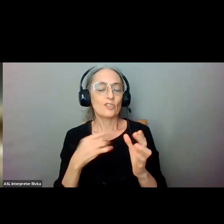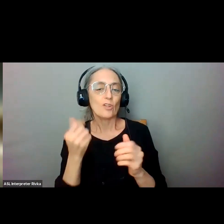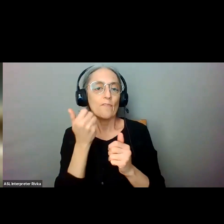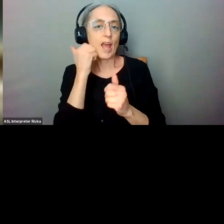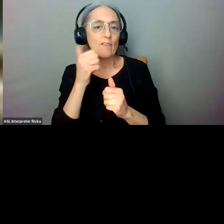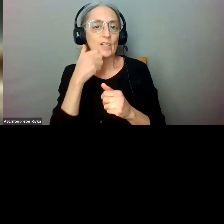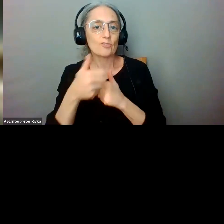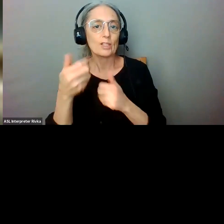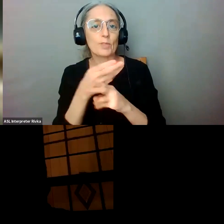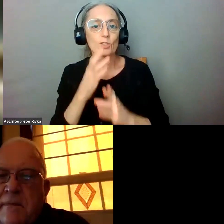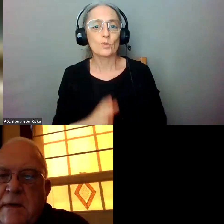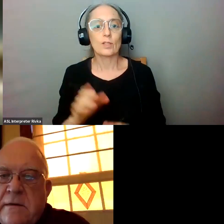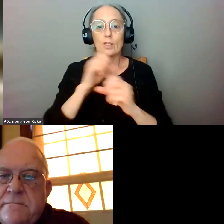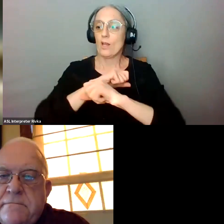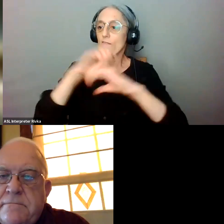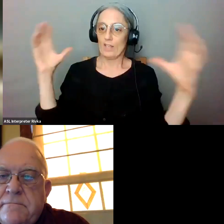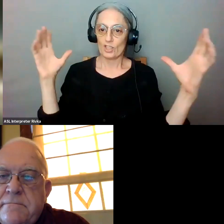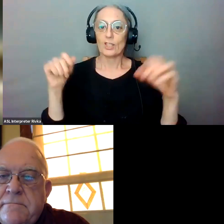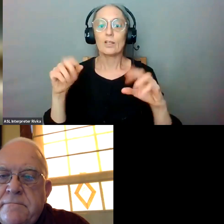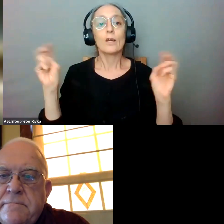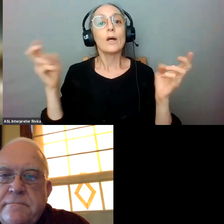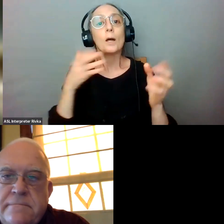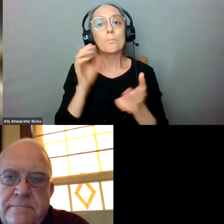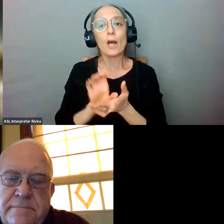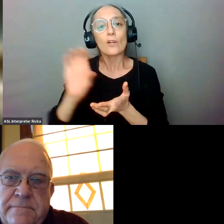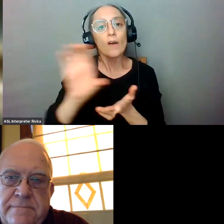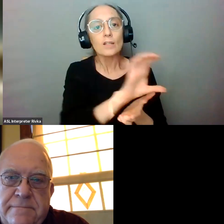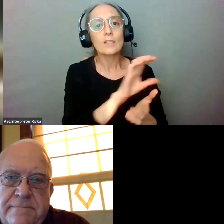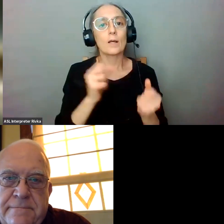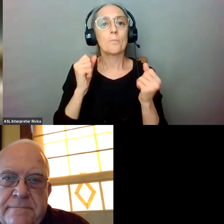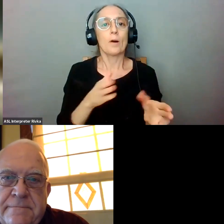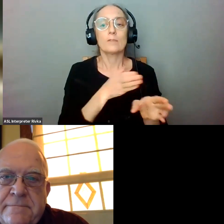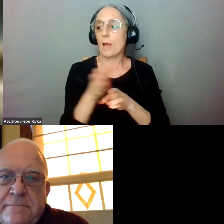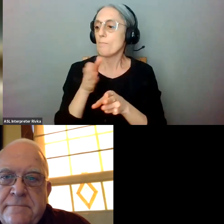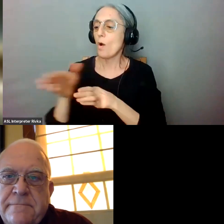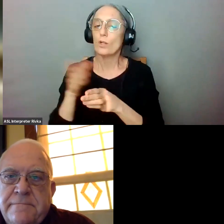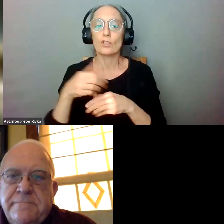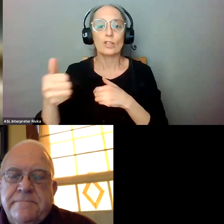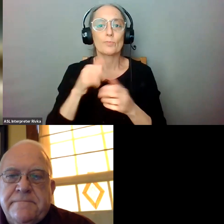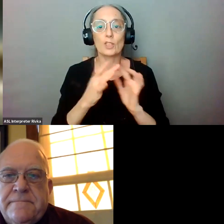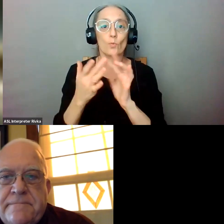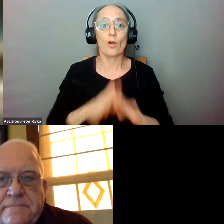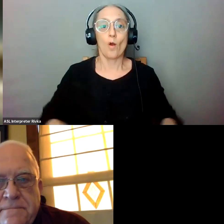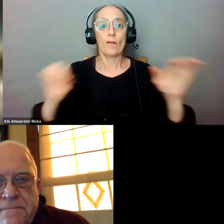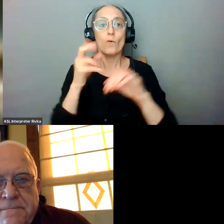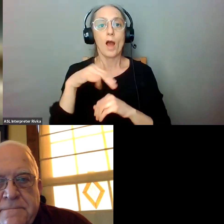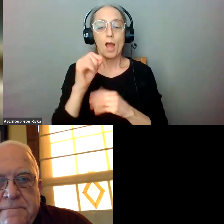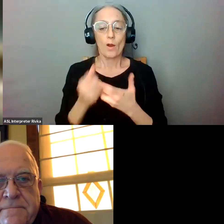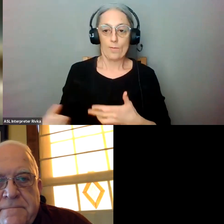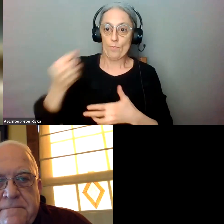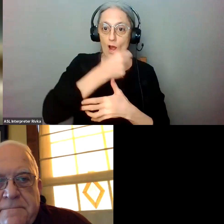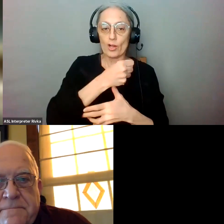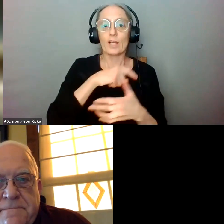and whose vision is a better funded multimodal transportation network in ohio that prioritizes a complete network